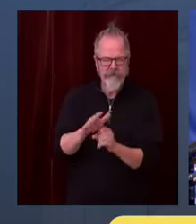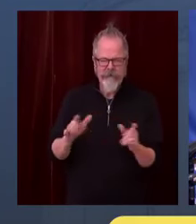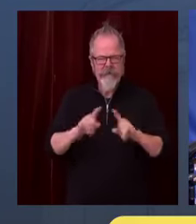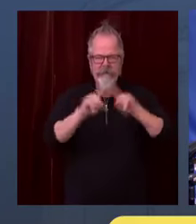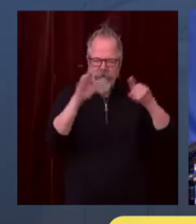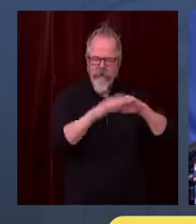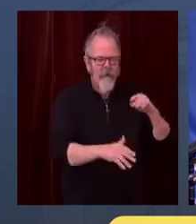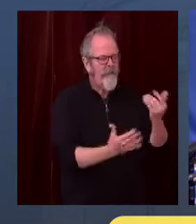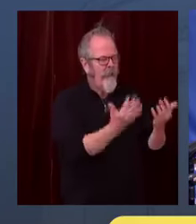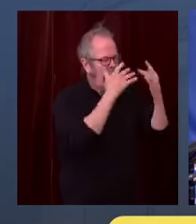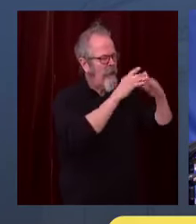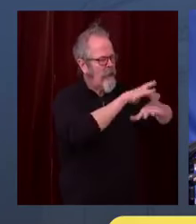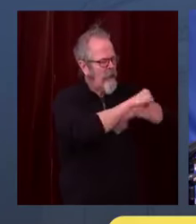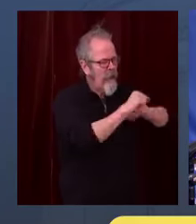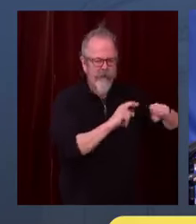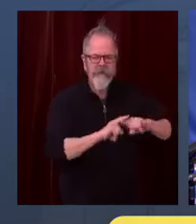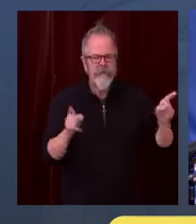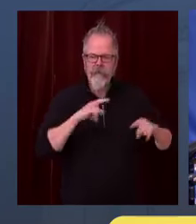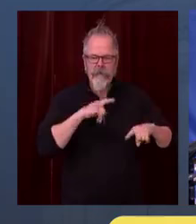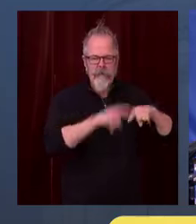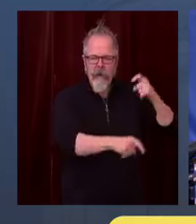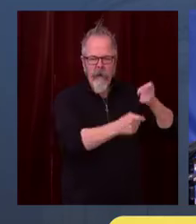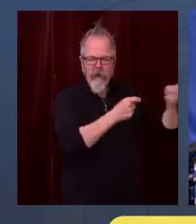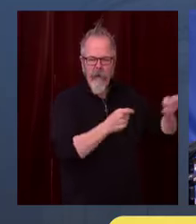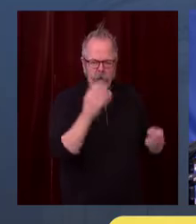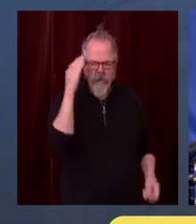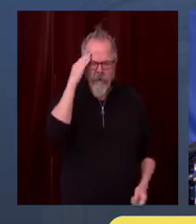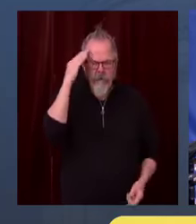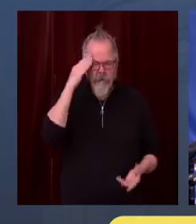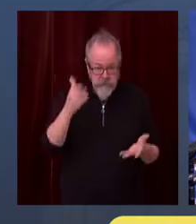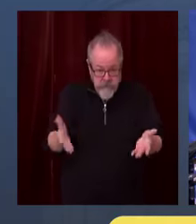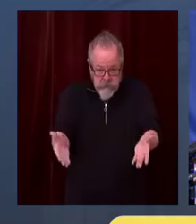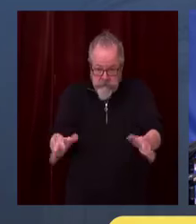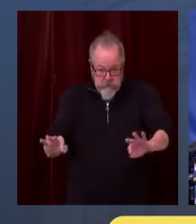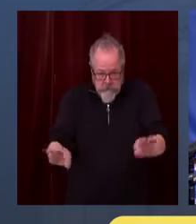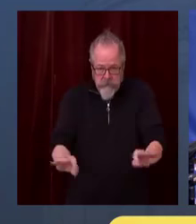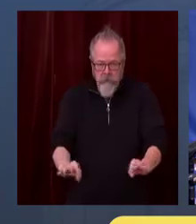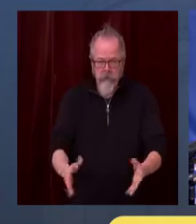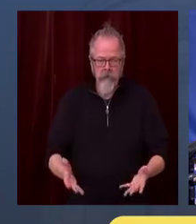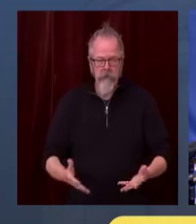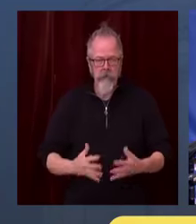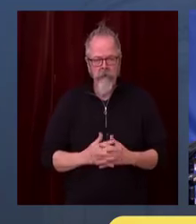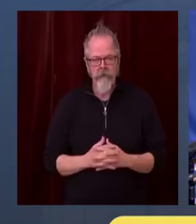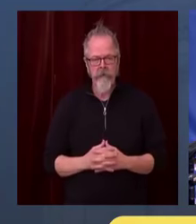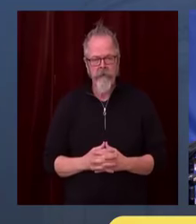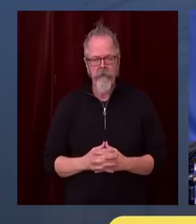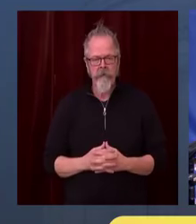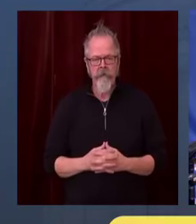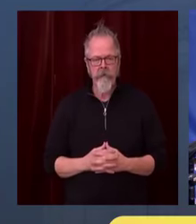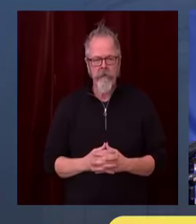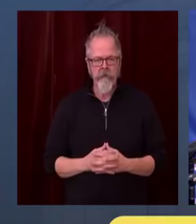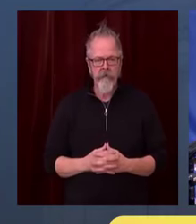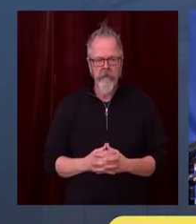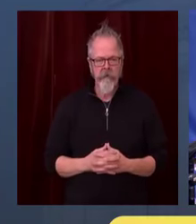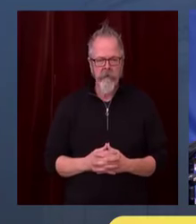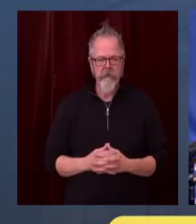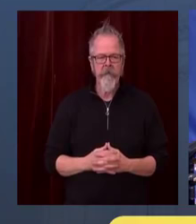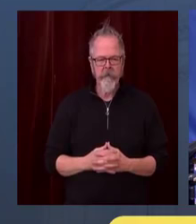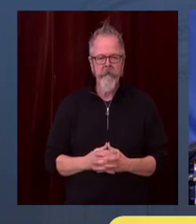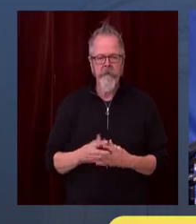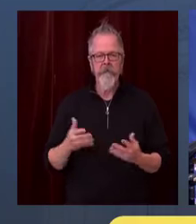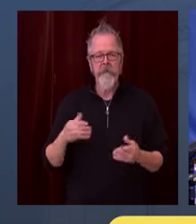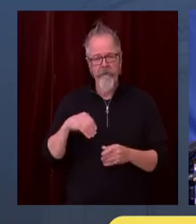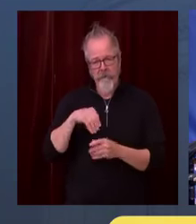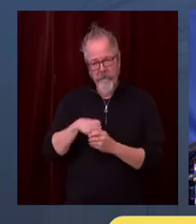periods. We have the tools at our disposal. This is in our hands. We make a decision whether this pandemic